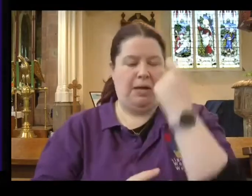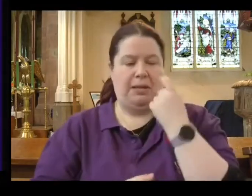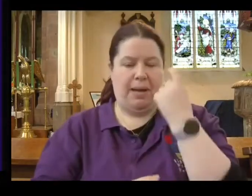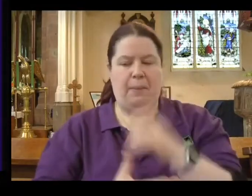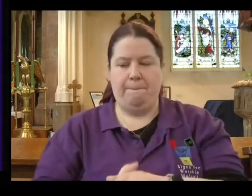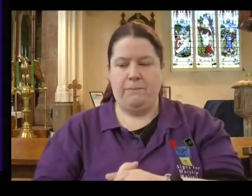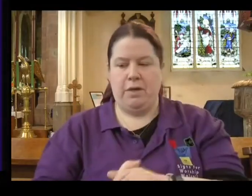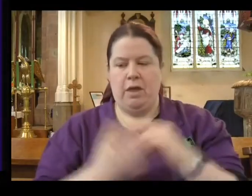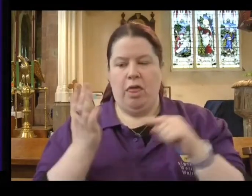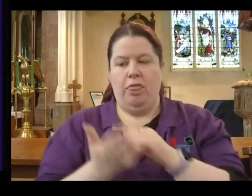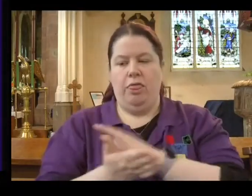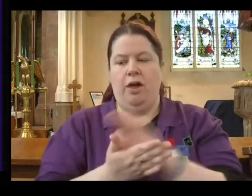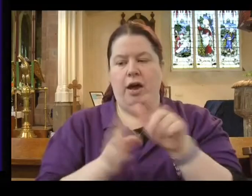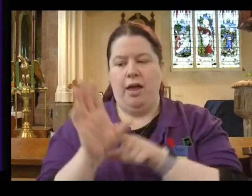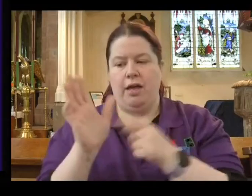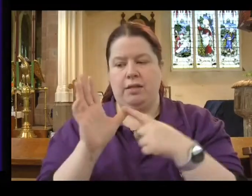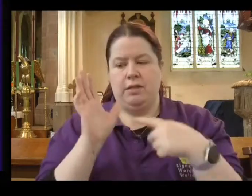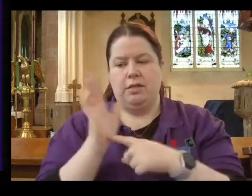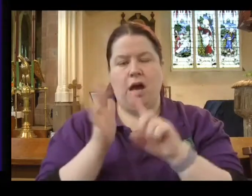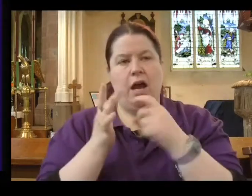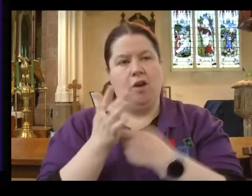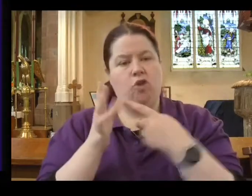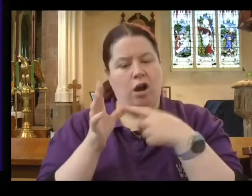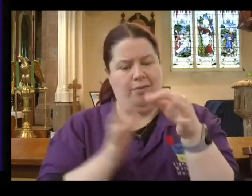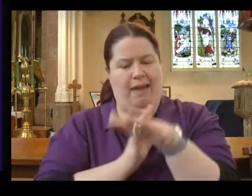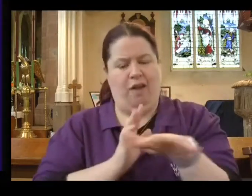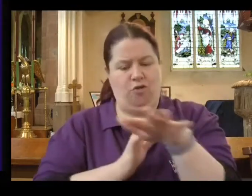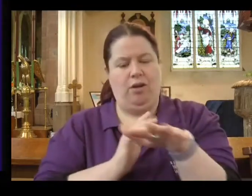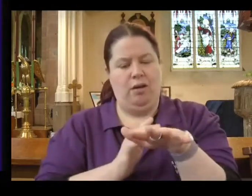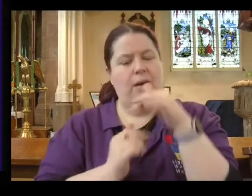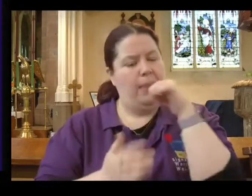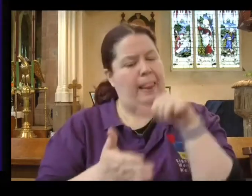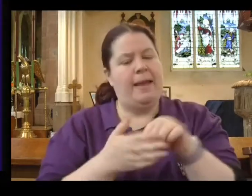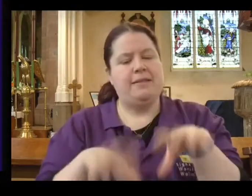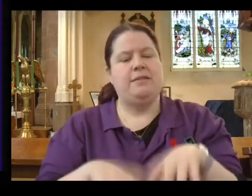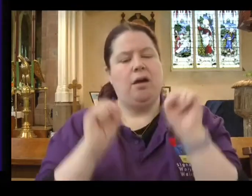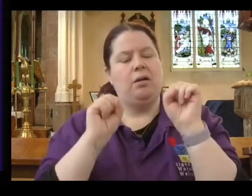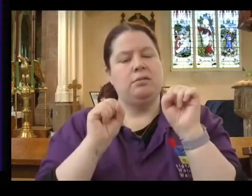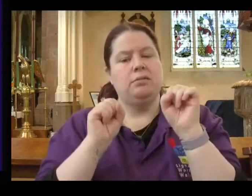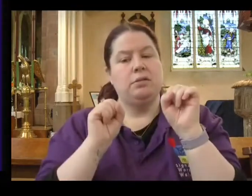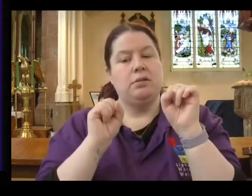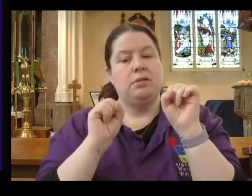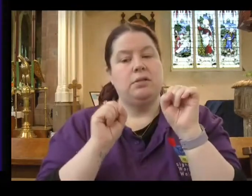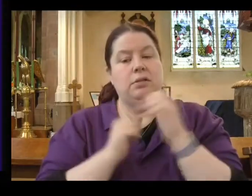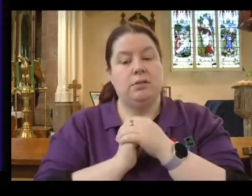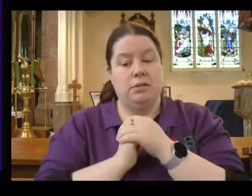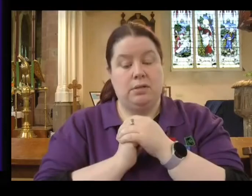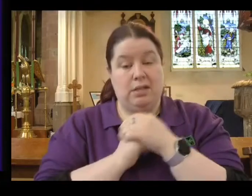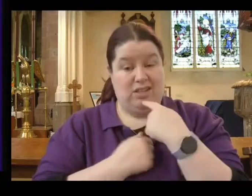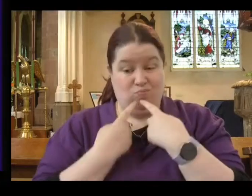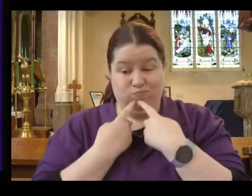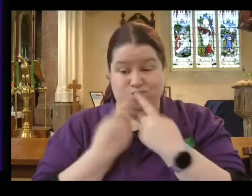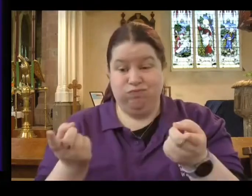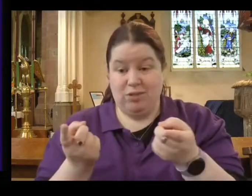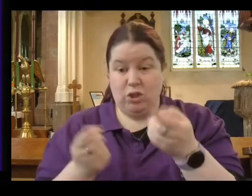about Thyatira. The letter to Thyatira starts and addresses a church that has been split